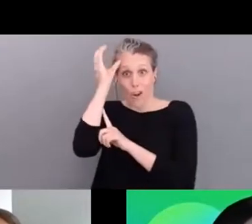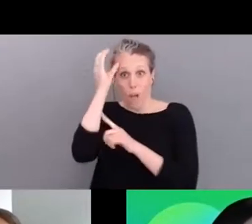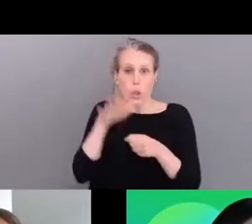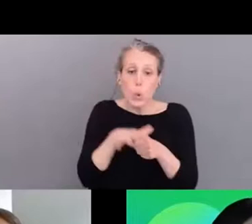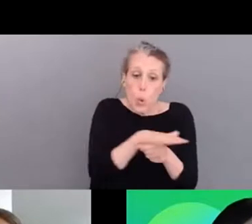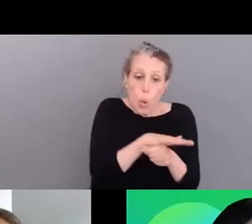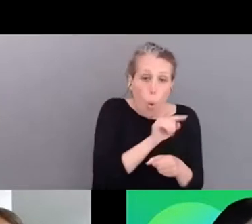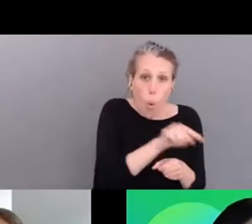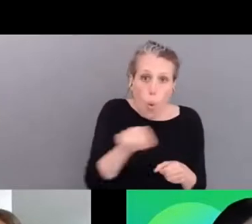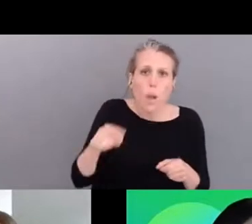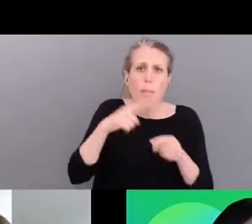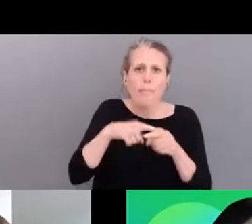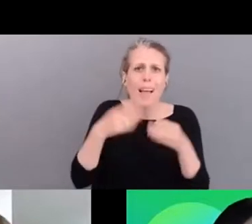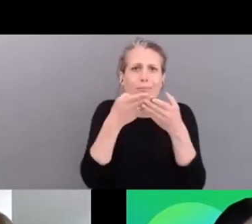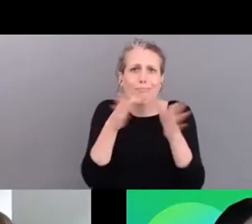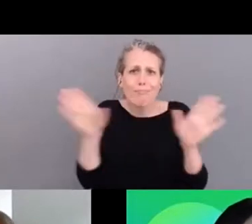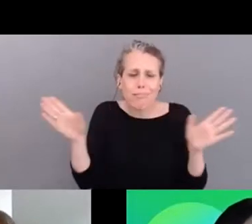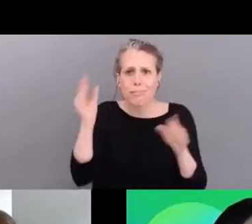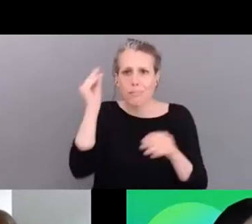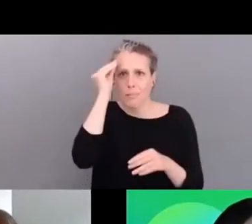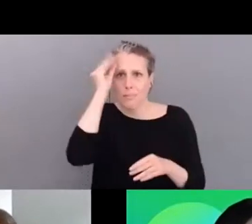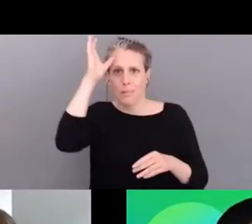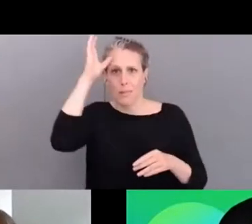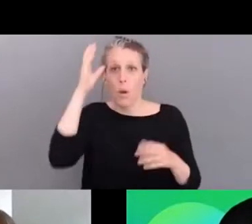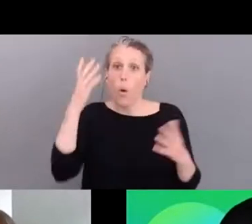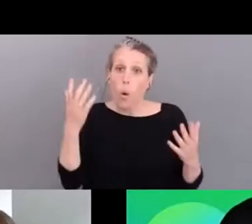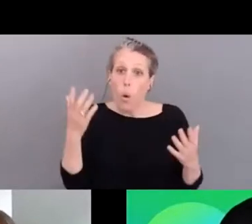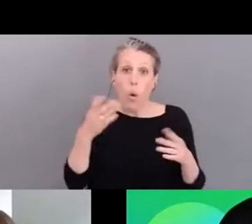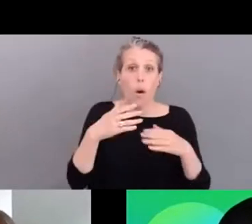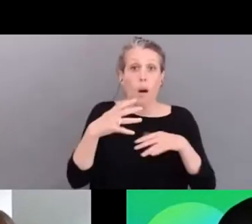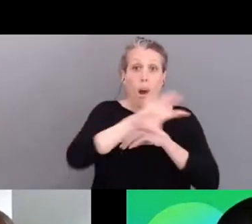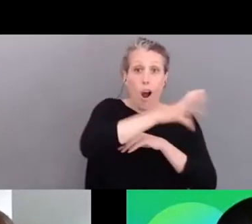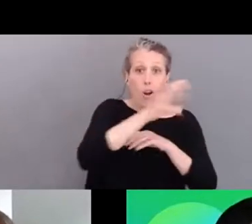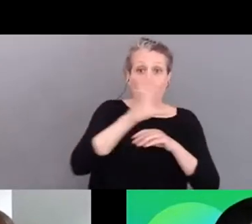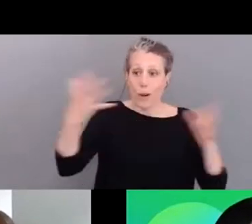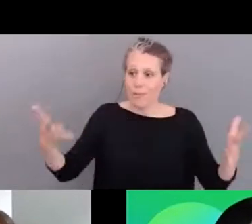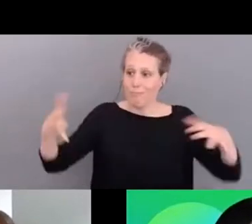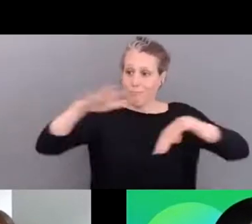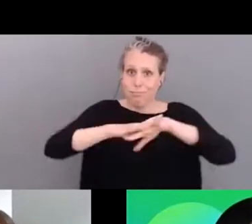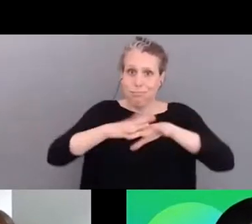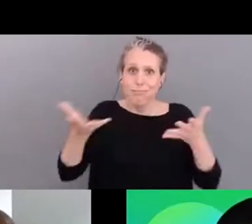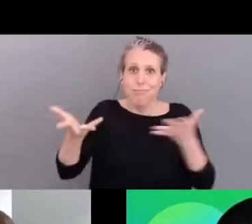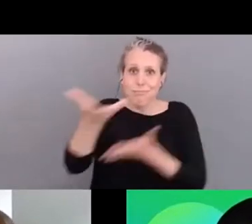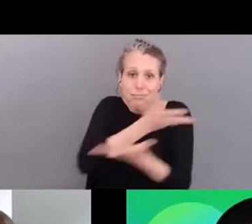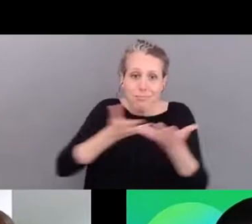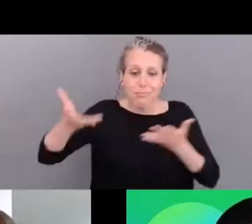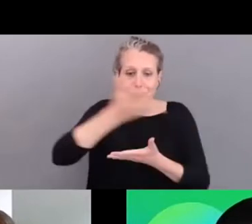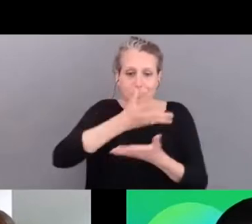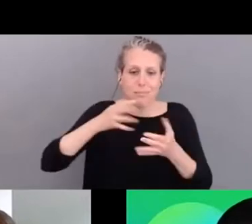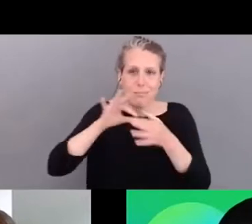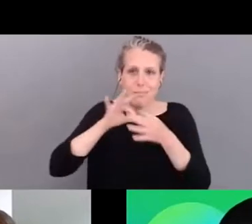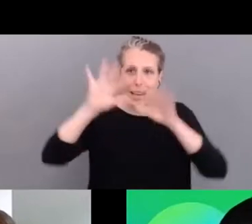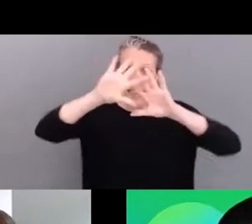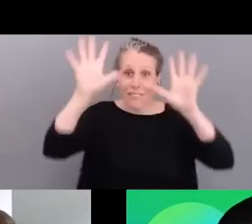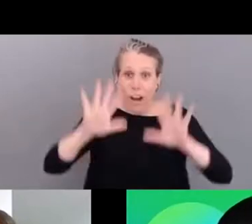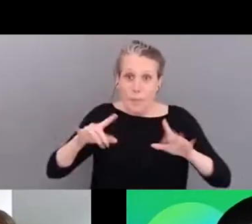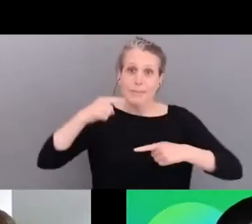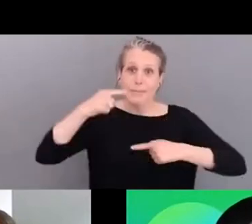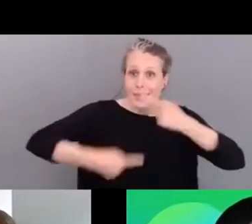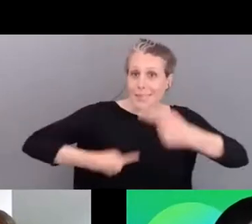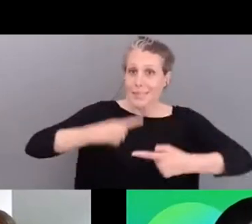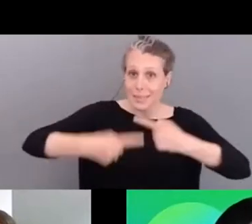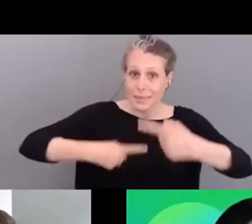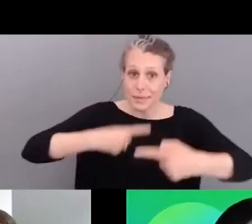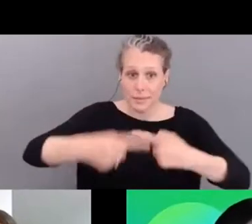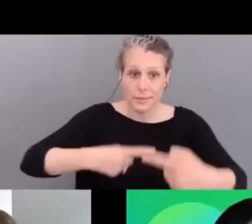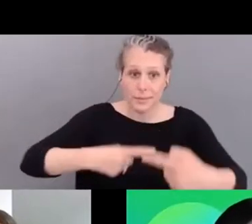enhance cross border eu dialogue about uh environmental sustainability so we tried with uh um the newly recruited